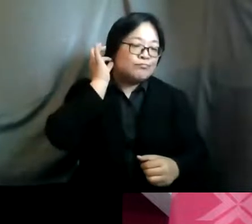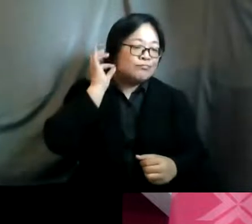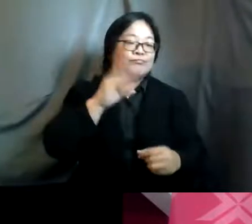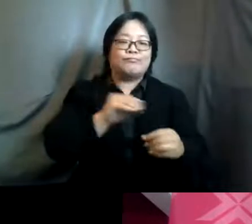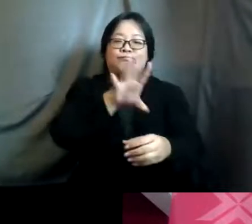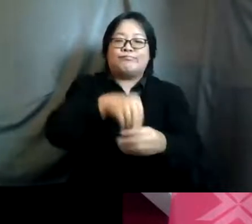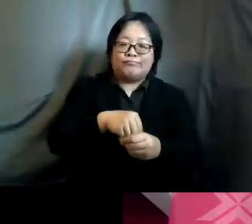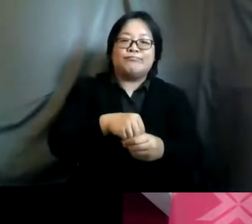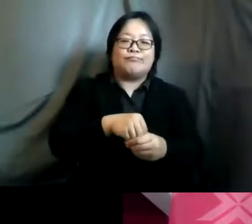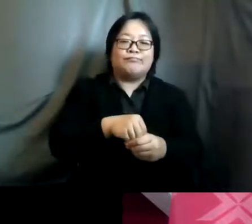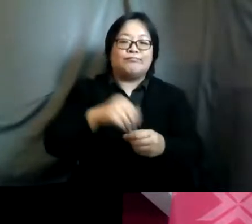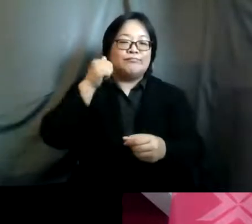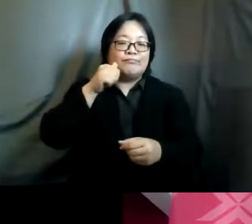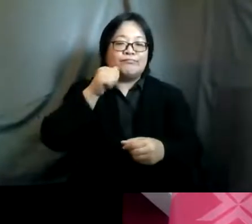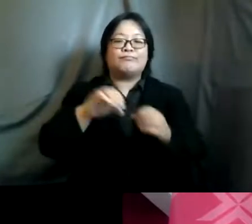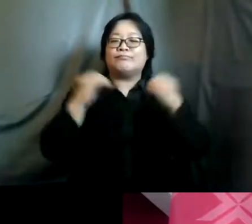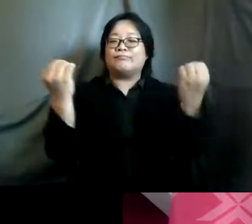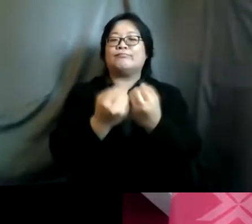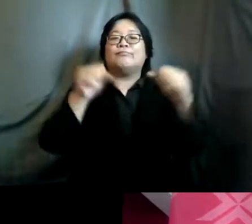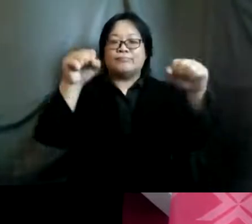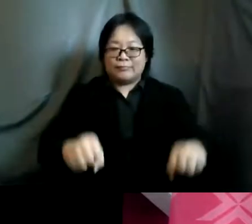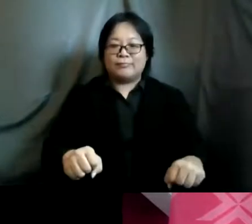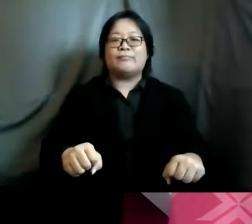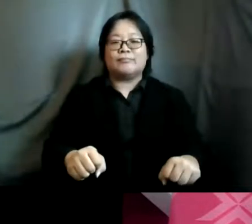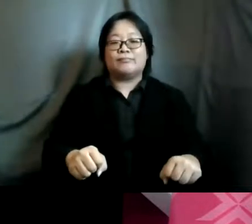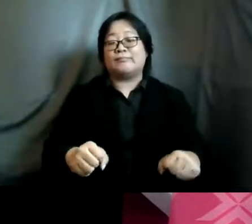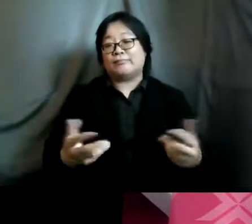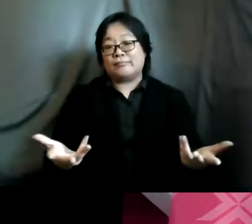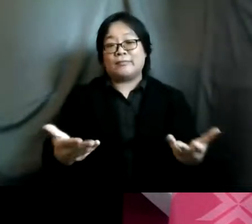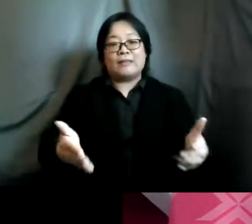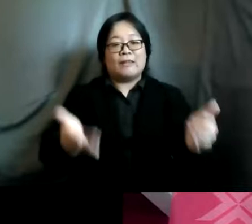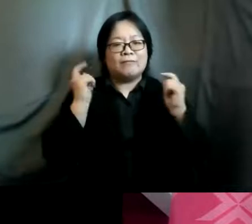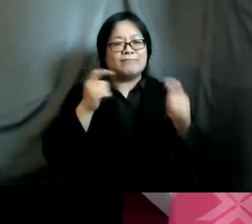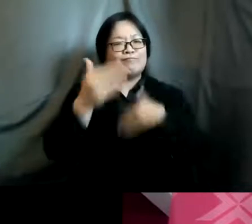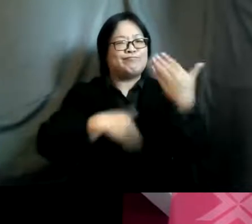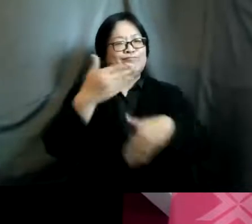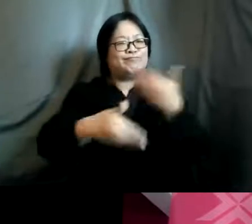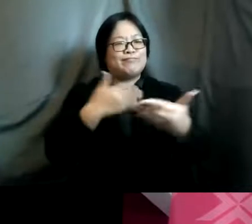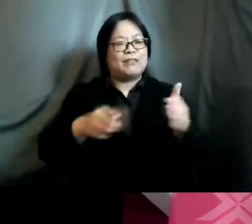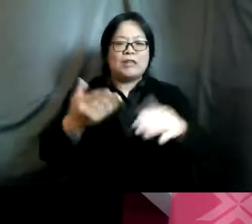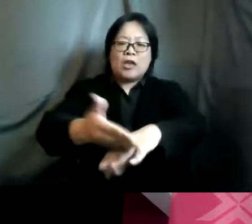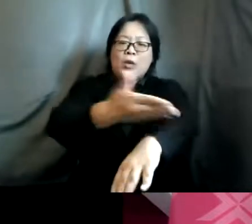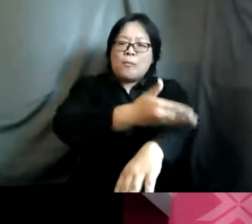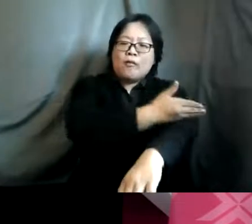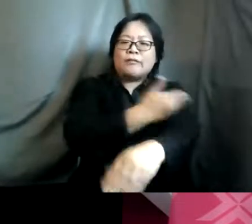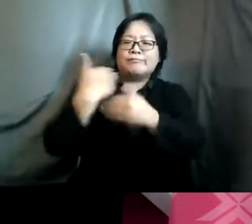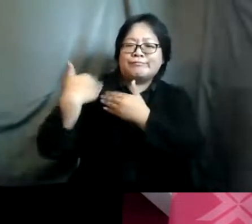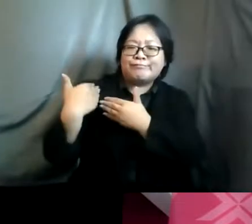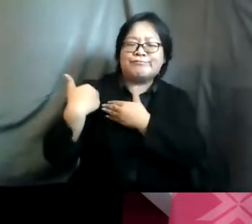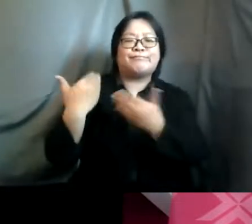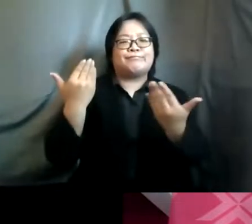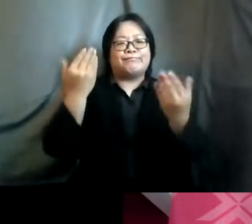feminists and women's organizations can play in accelerating progress improving accountability and transparency